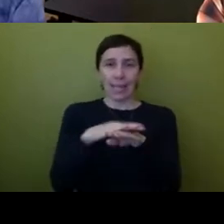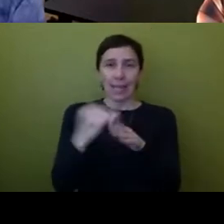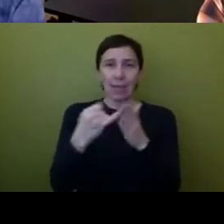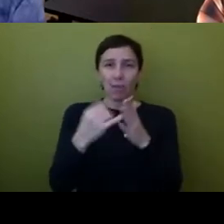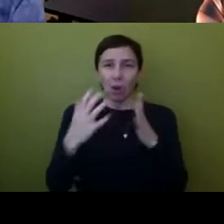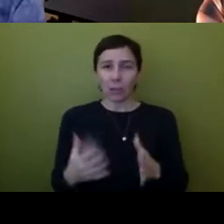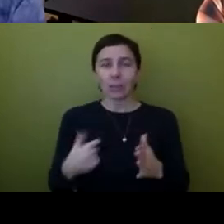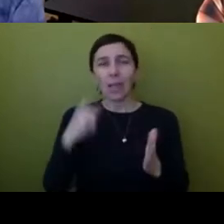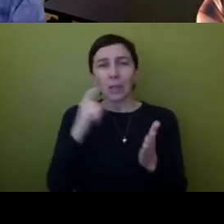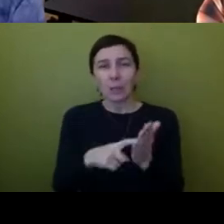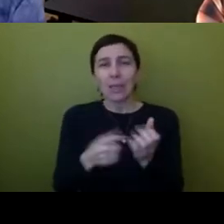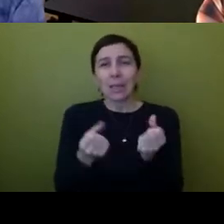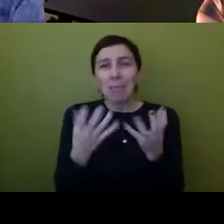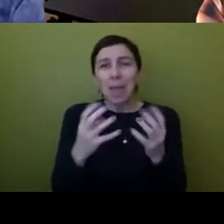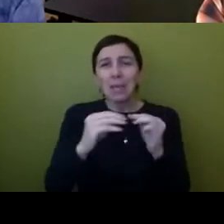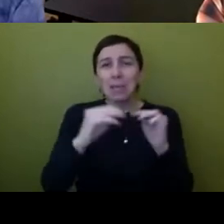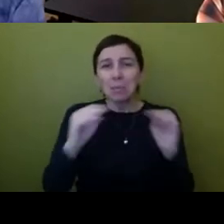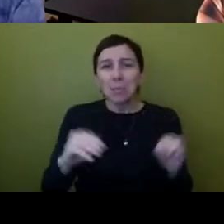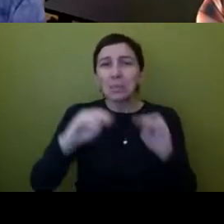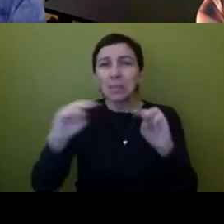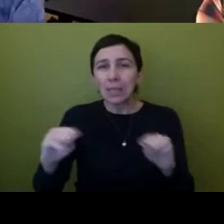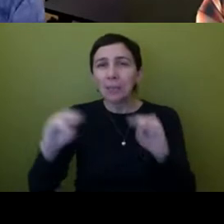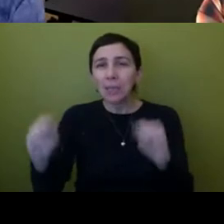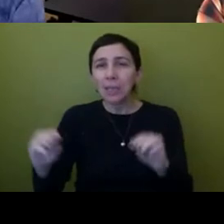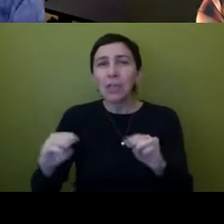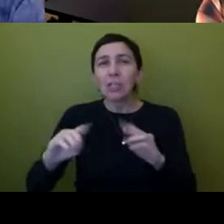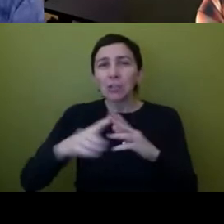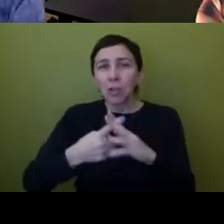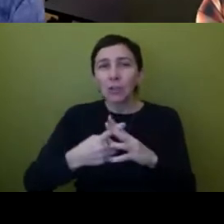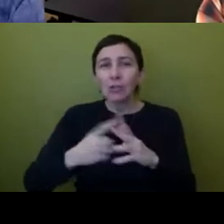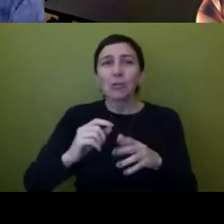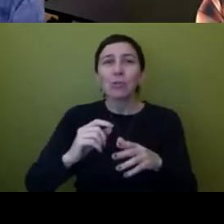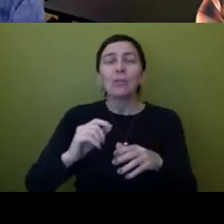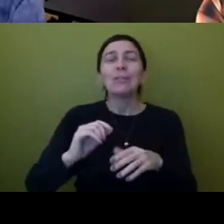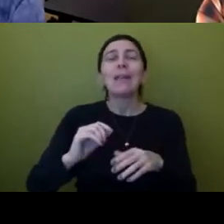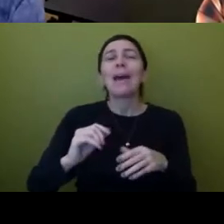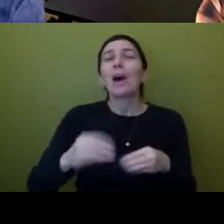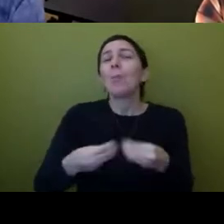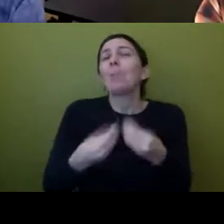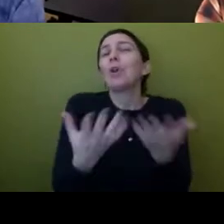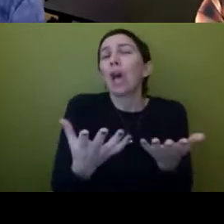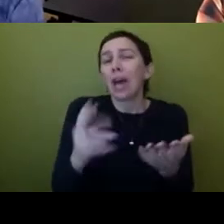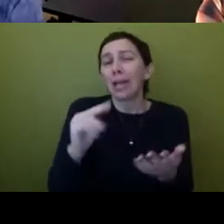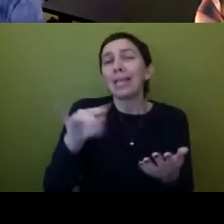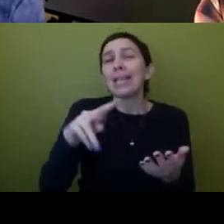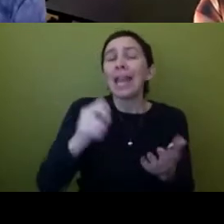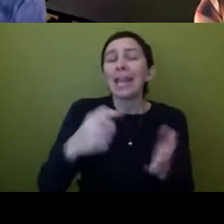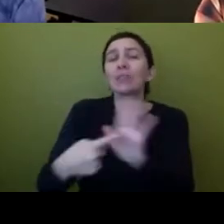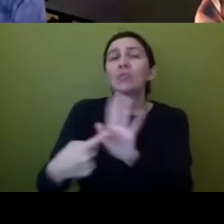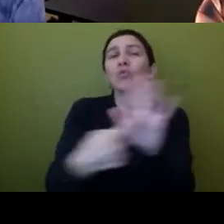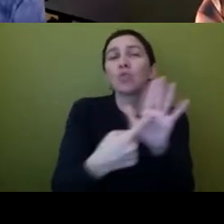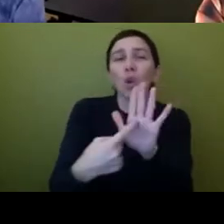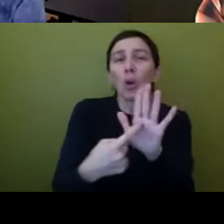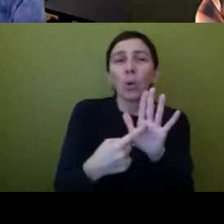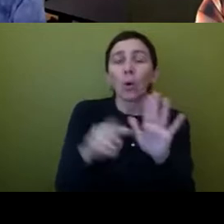of institutions then started putting on sort of native shows um doing things like that or if they didn't have native